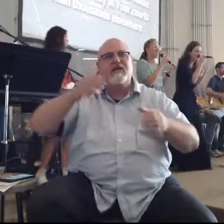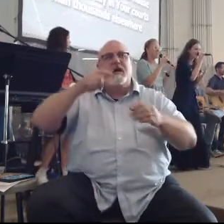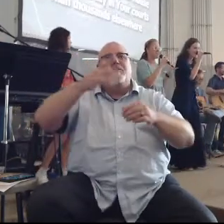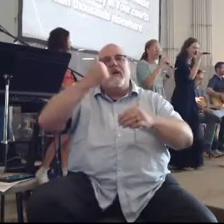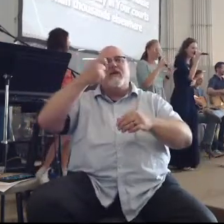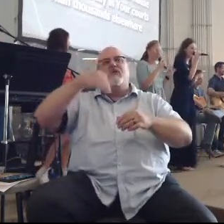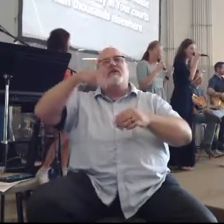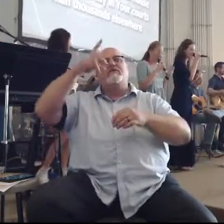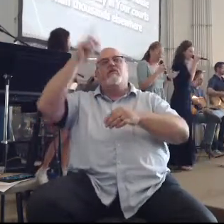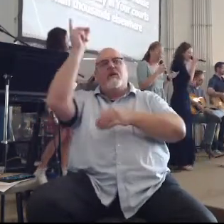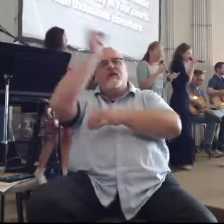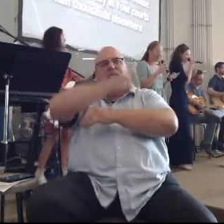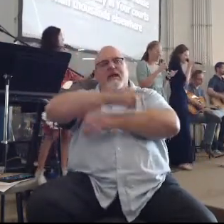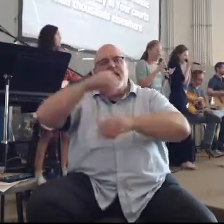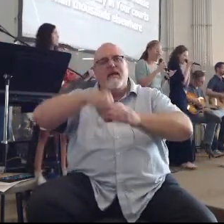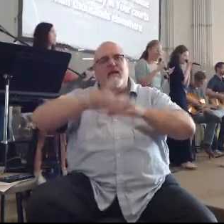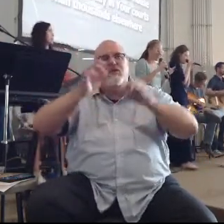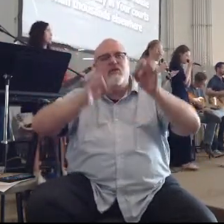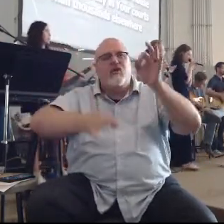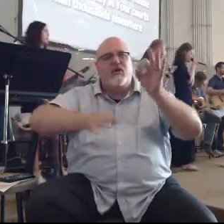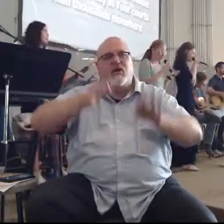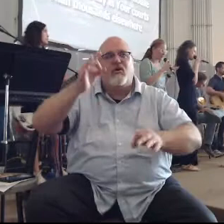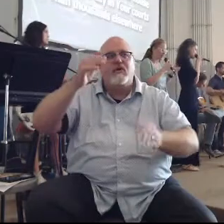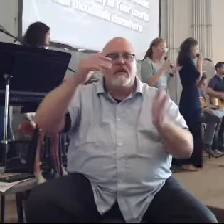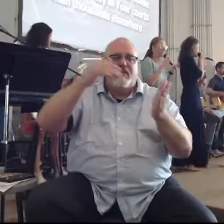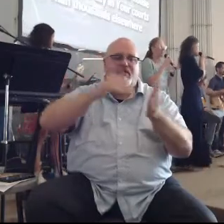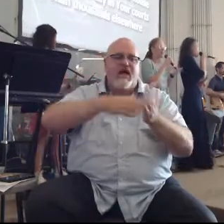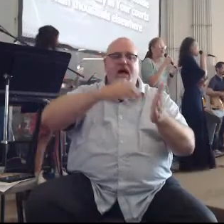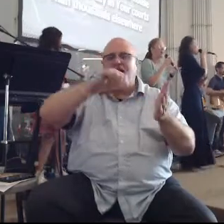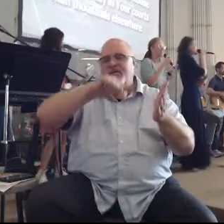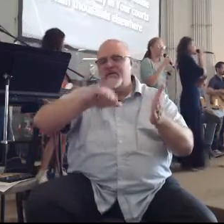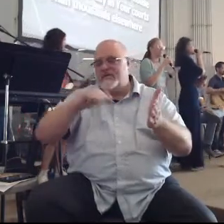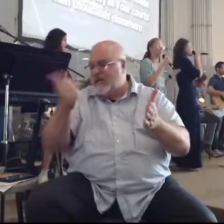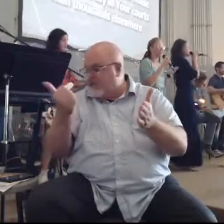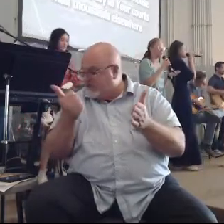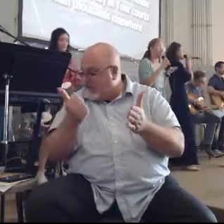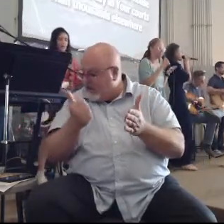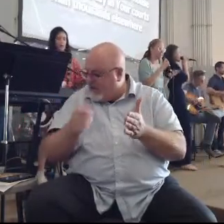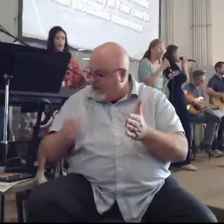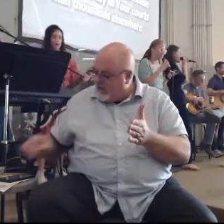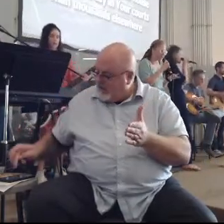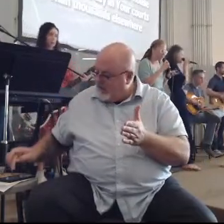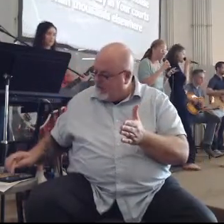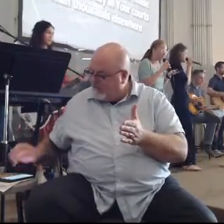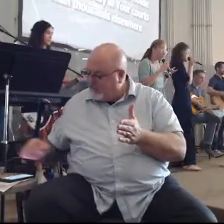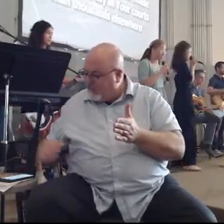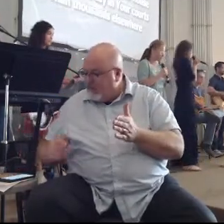house Better is one day in your courts Than thousands elsewhere